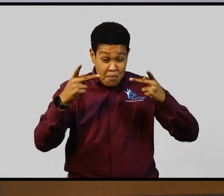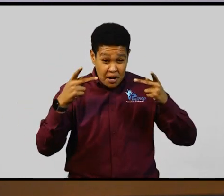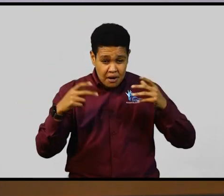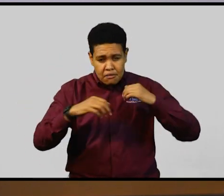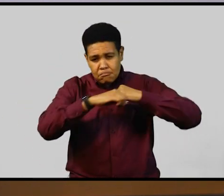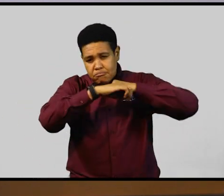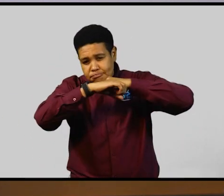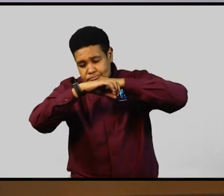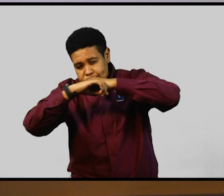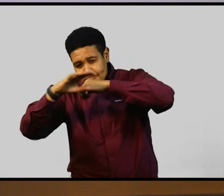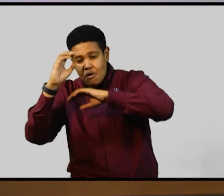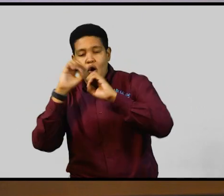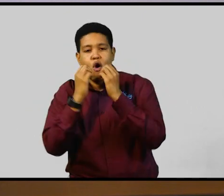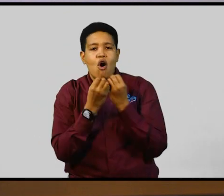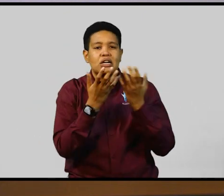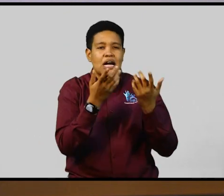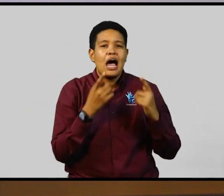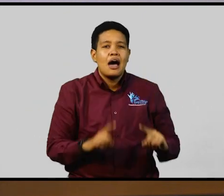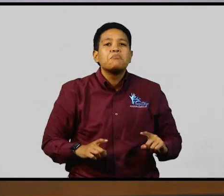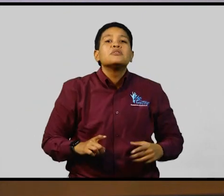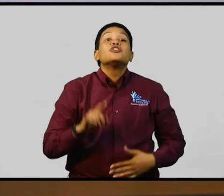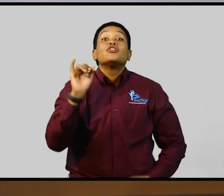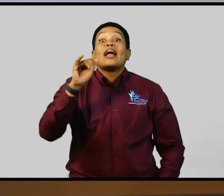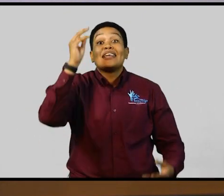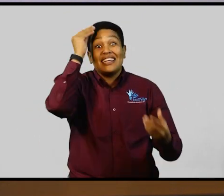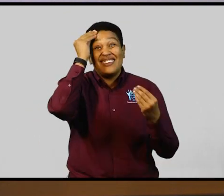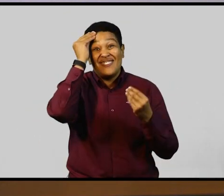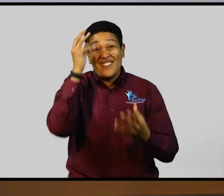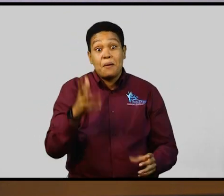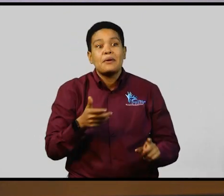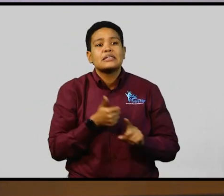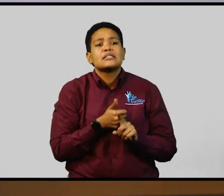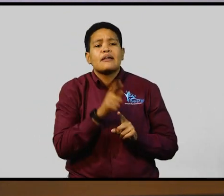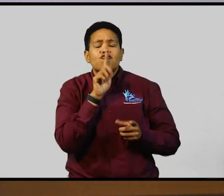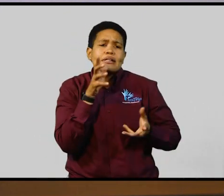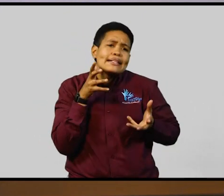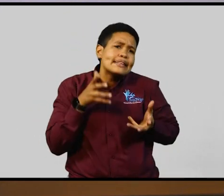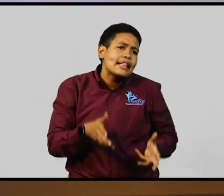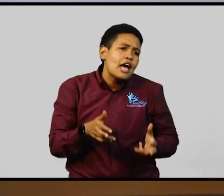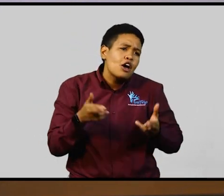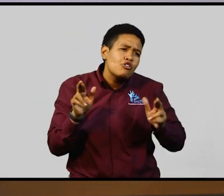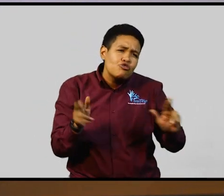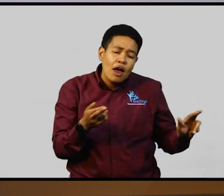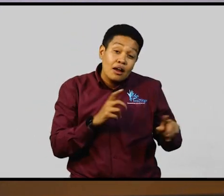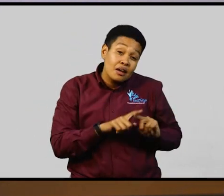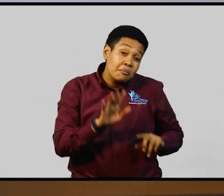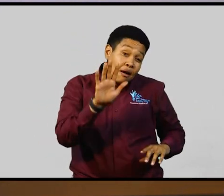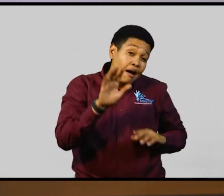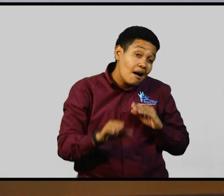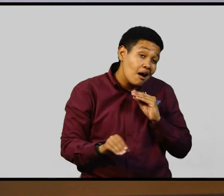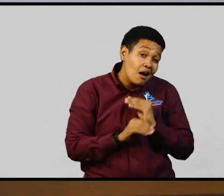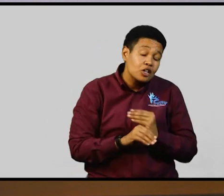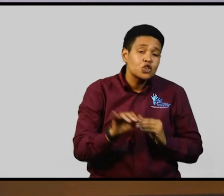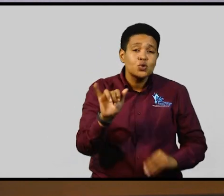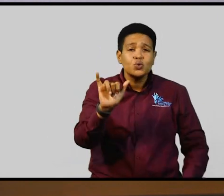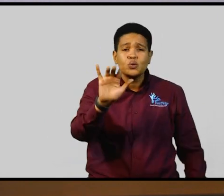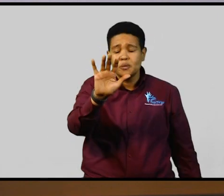organization. And so that information is there. But I would also